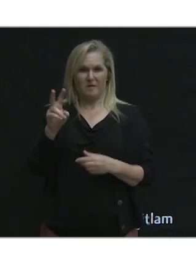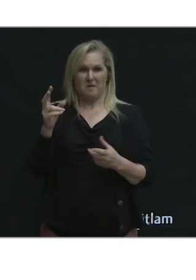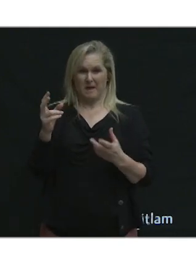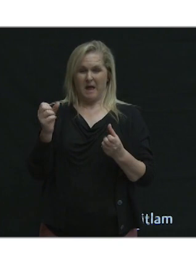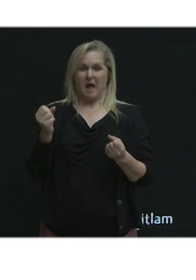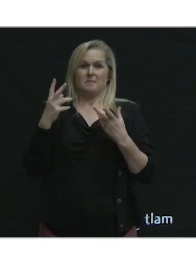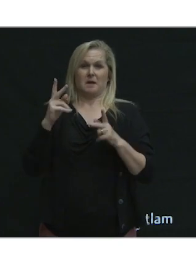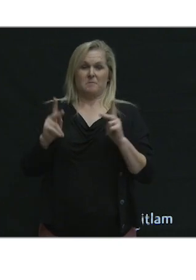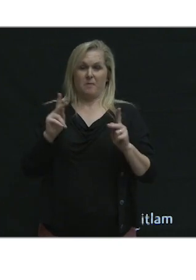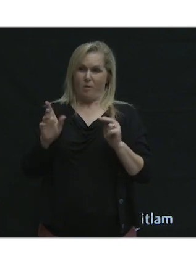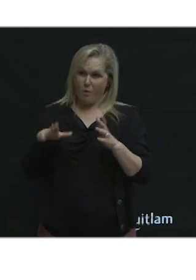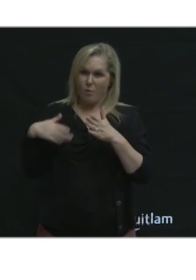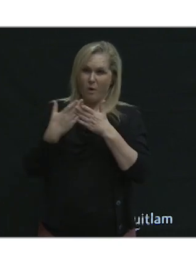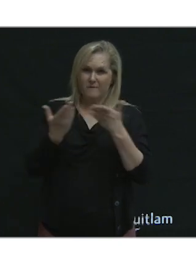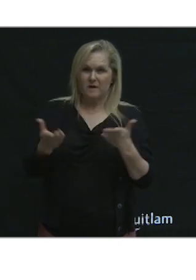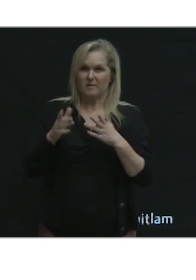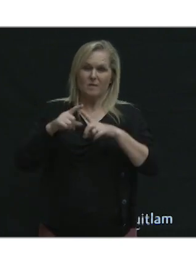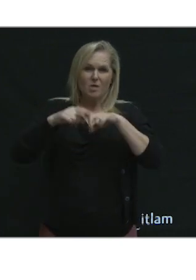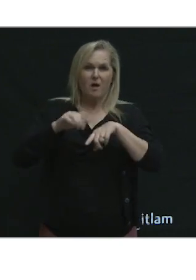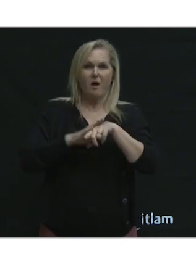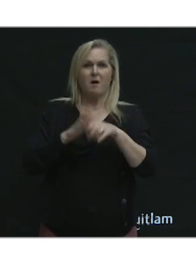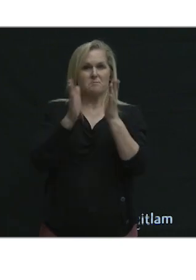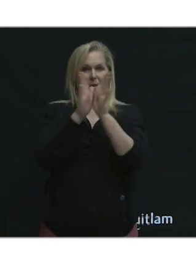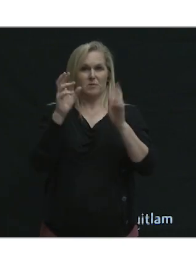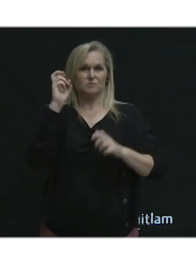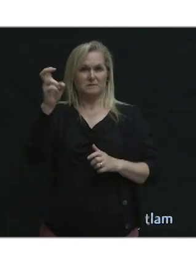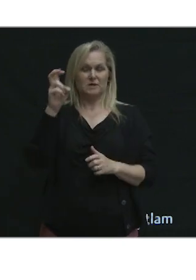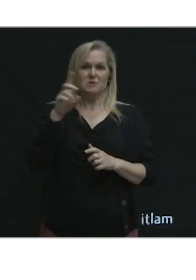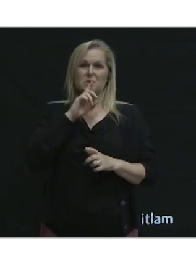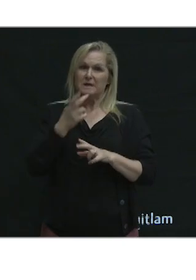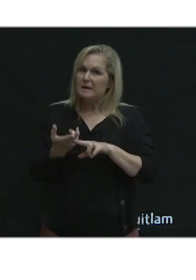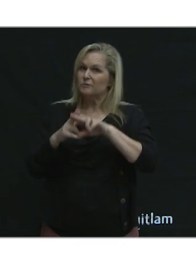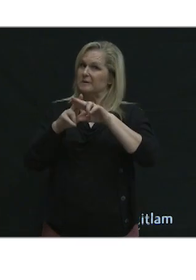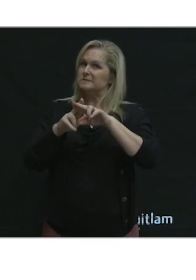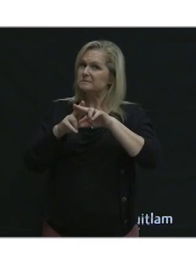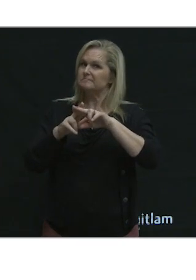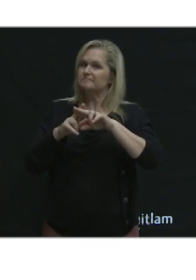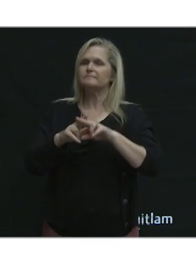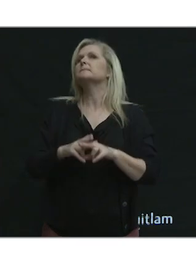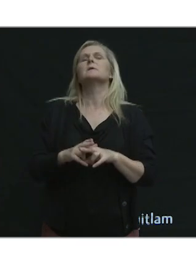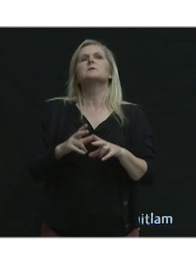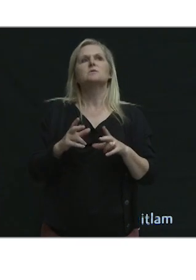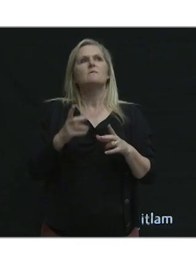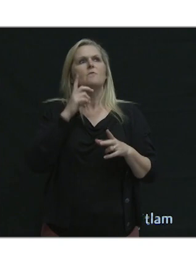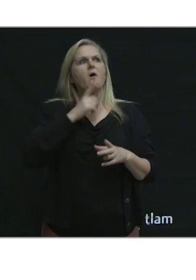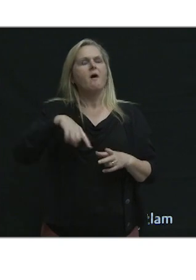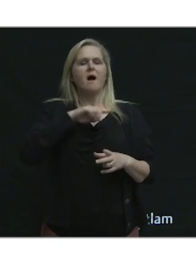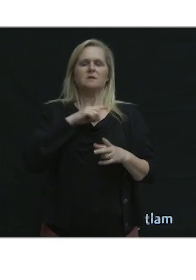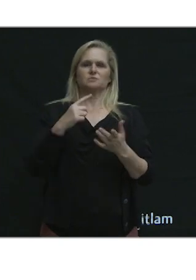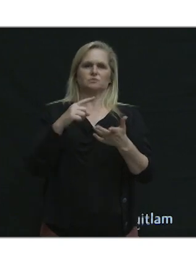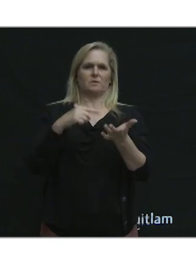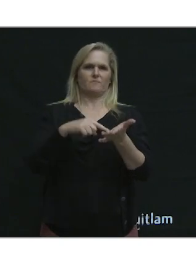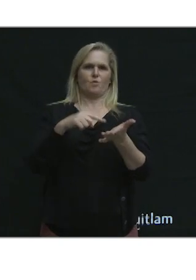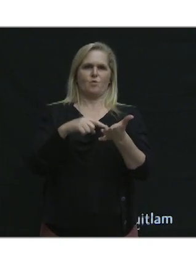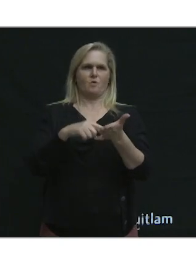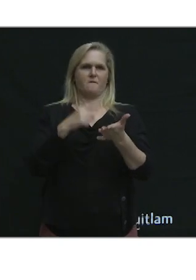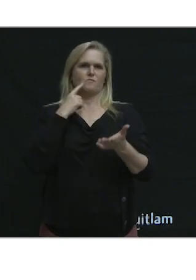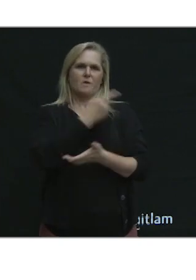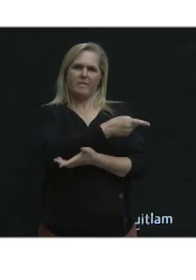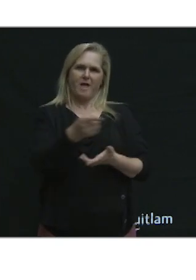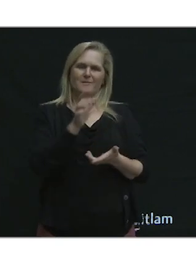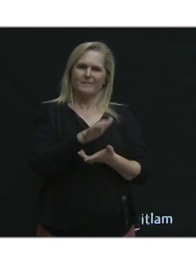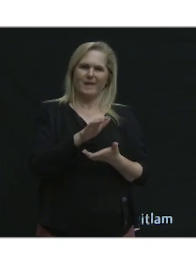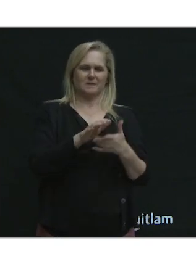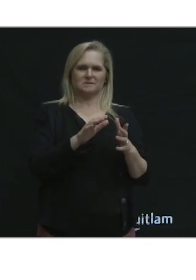public transport is increasing. So to be able to support vulnerable groups and to have